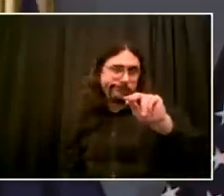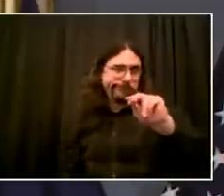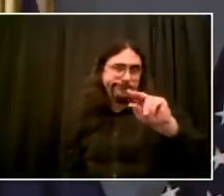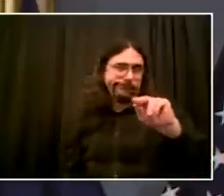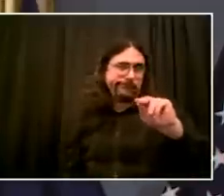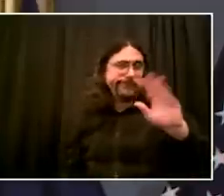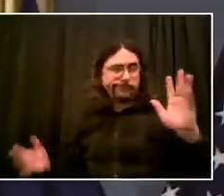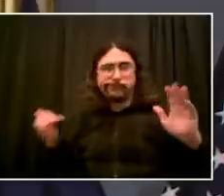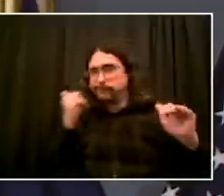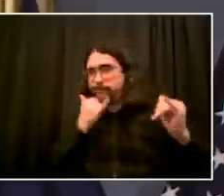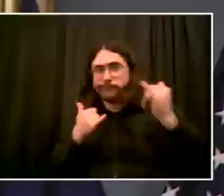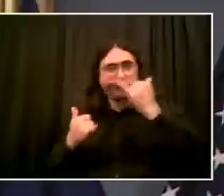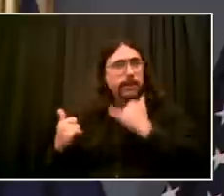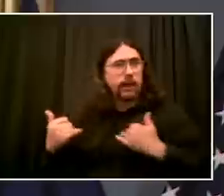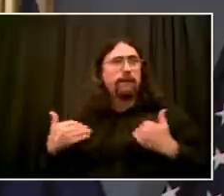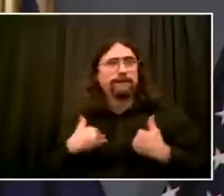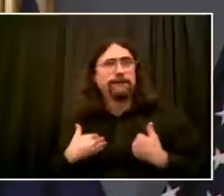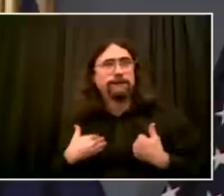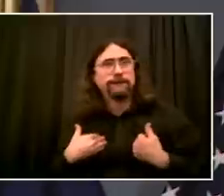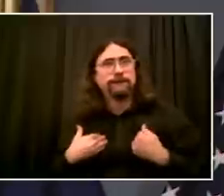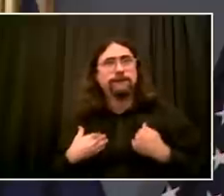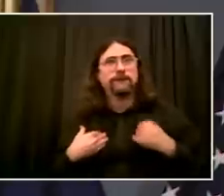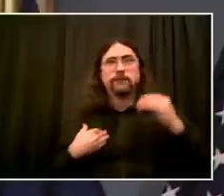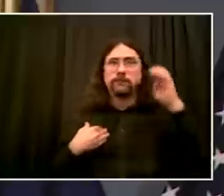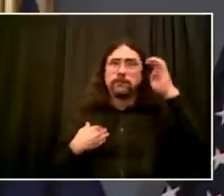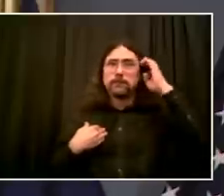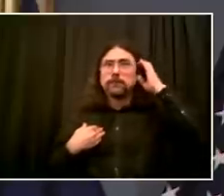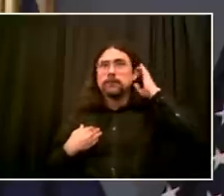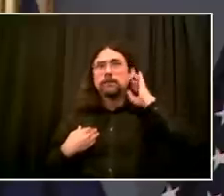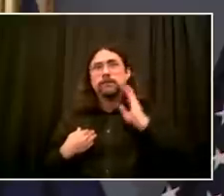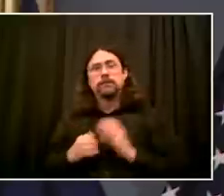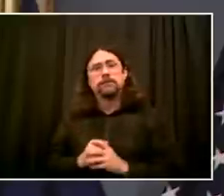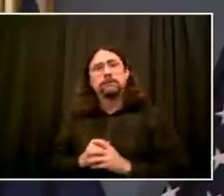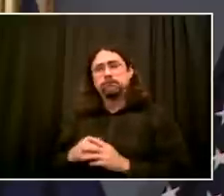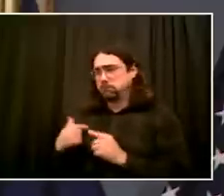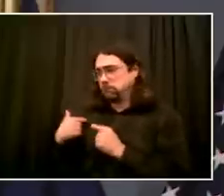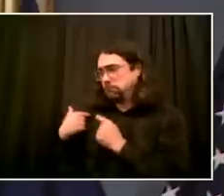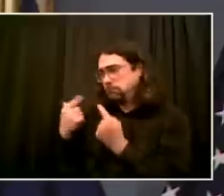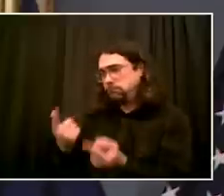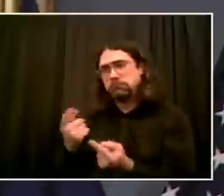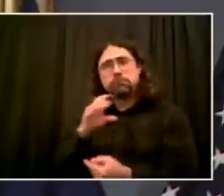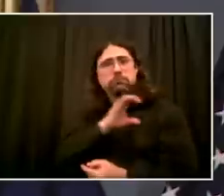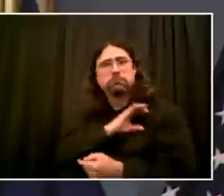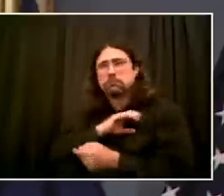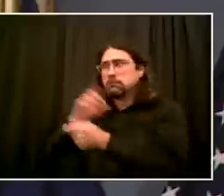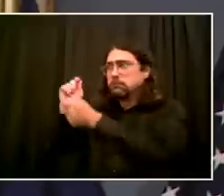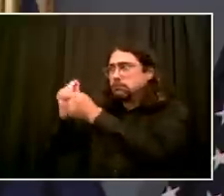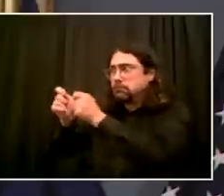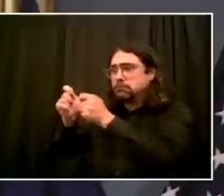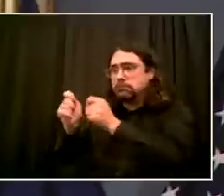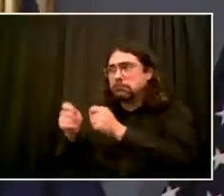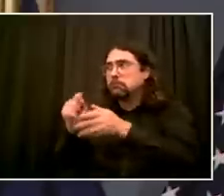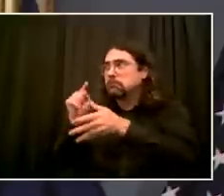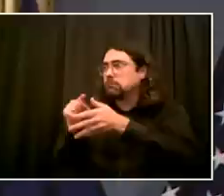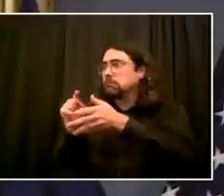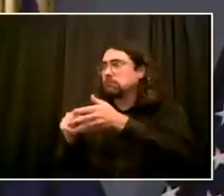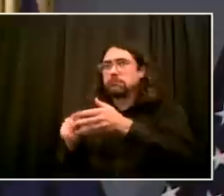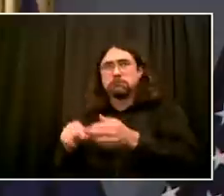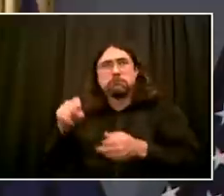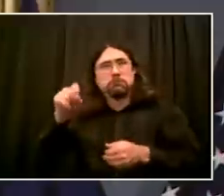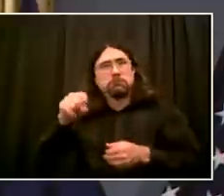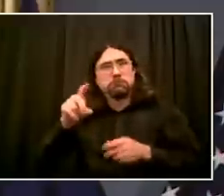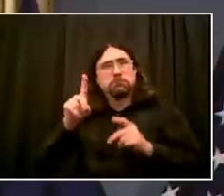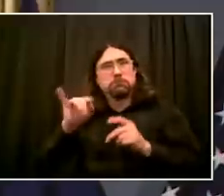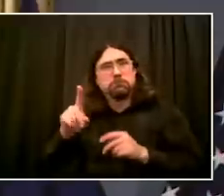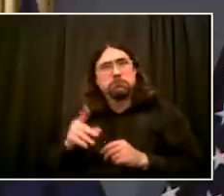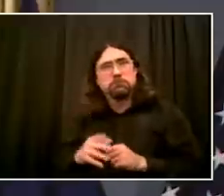where we need to be, period. I have to do more. The commissioner has to do more. We all have to do more, and we have to do it quickly. And you're